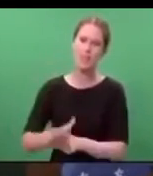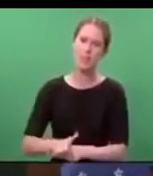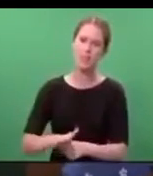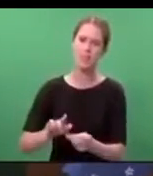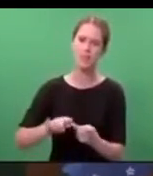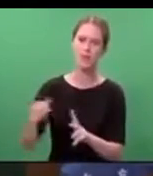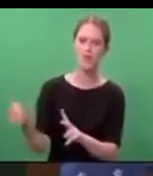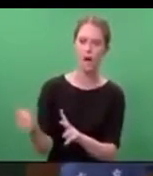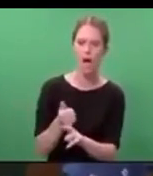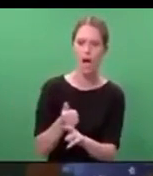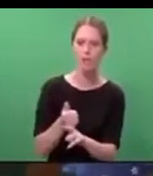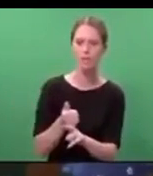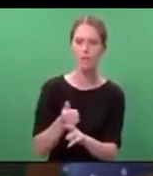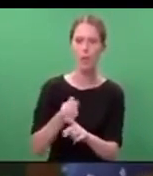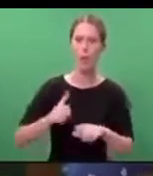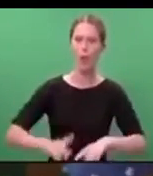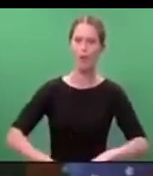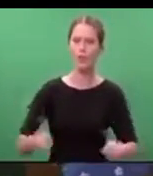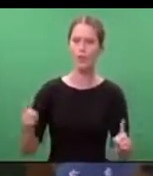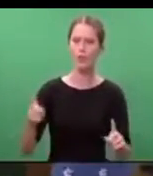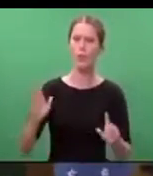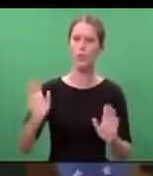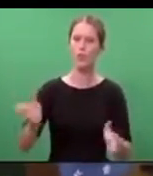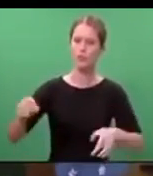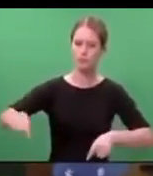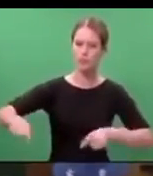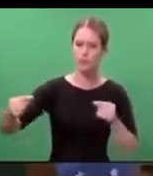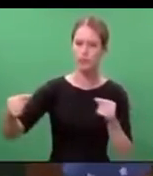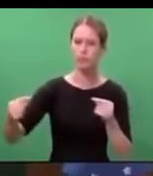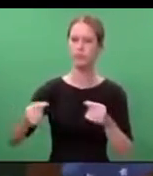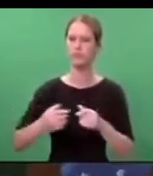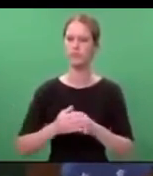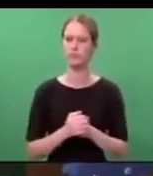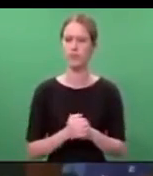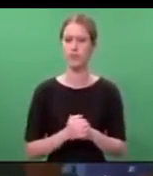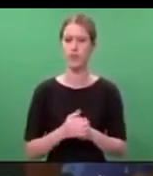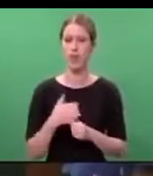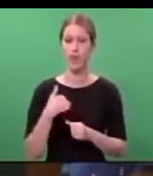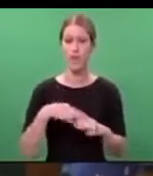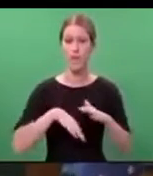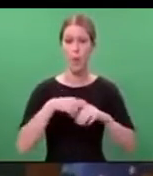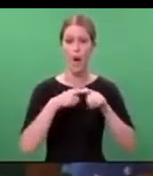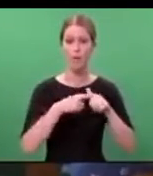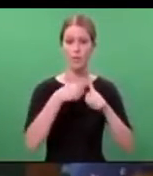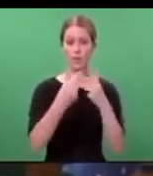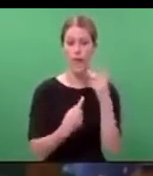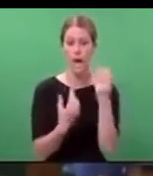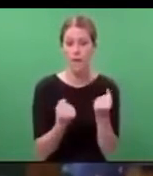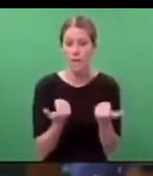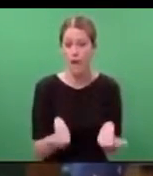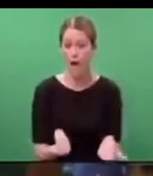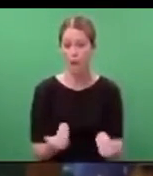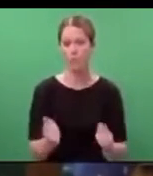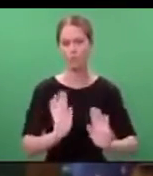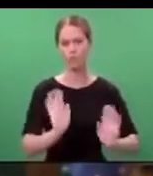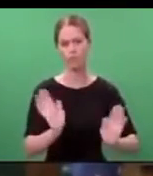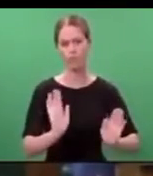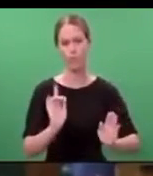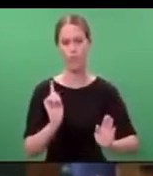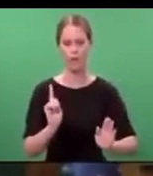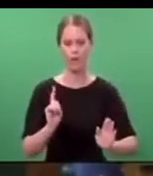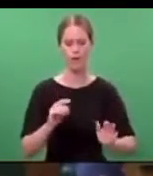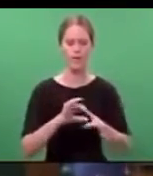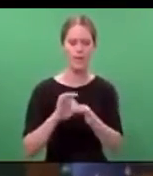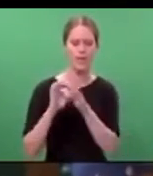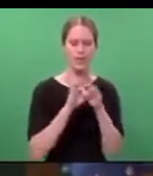violence and extremism. I don't have all of the answers now, but we must collectively find